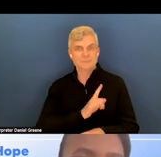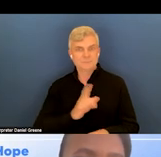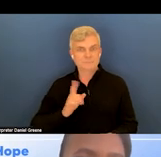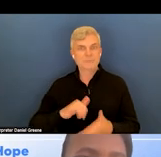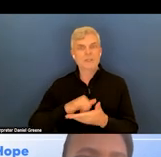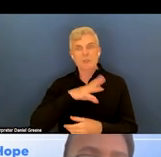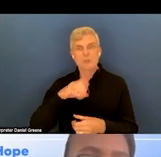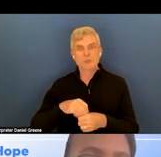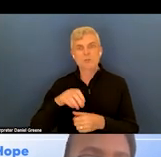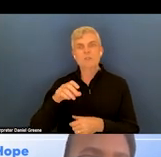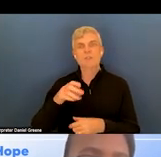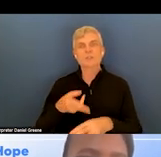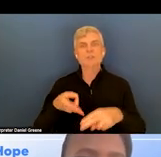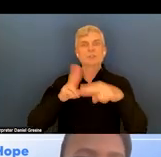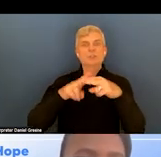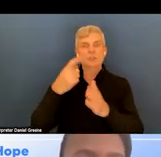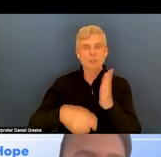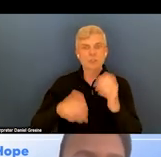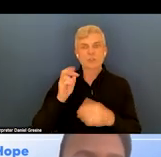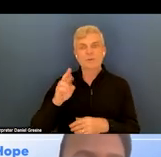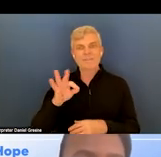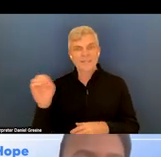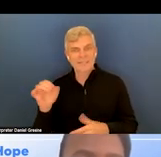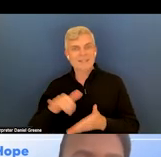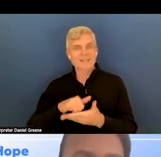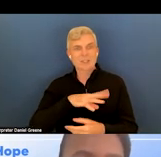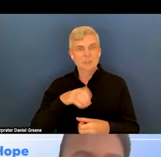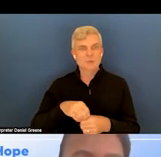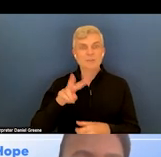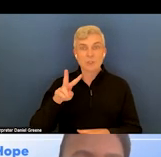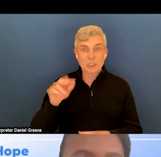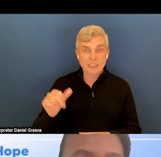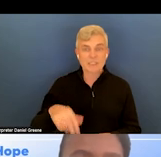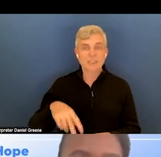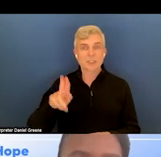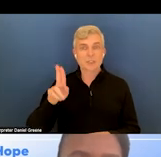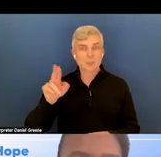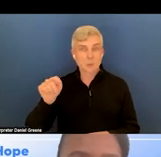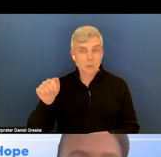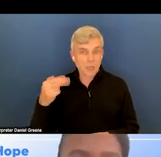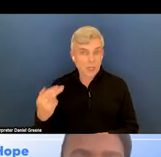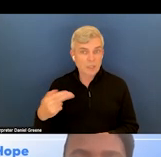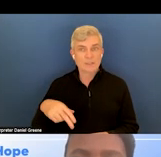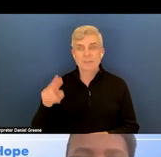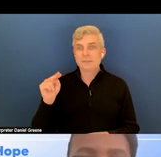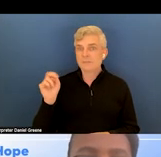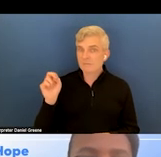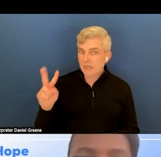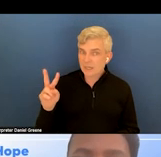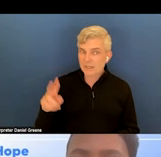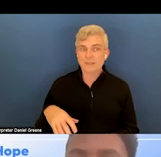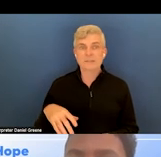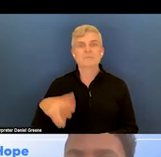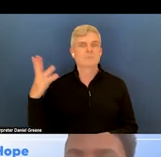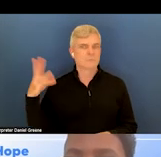or fee. So we saw Virginia, Utah, Nevada, and